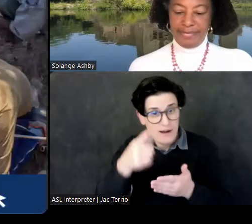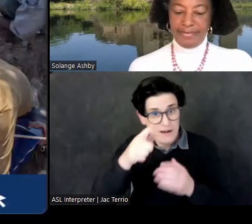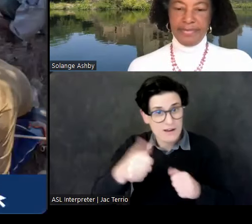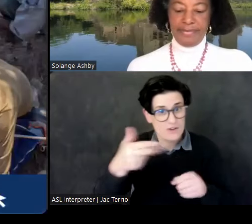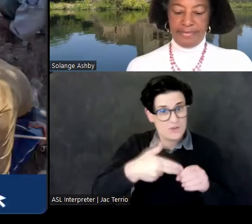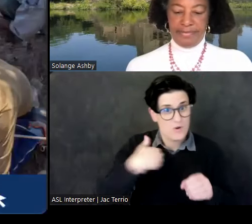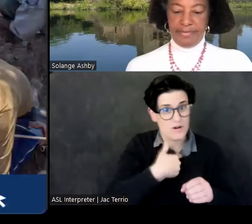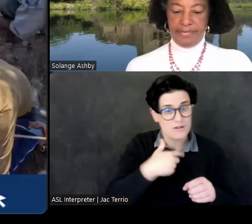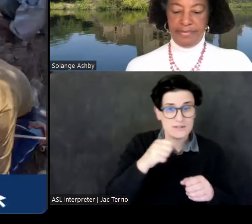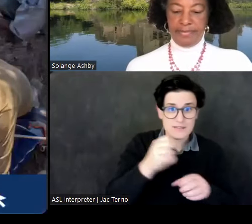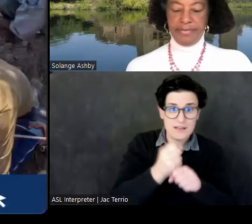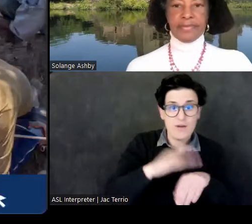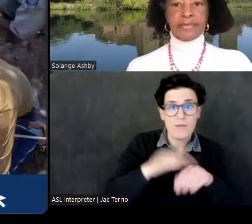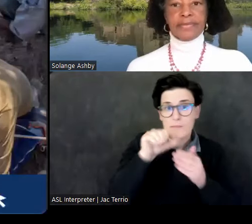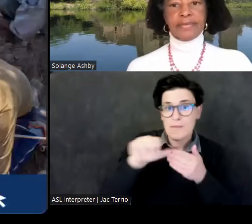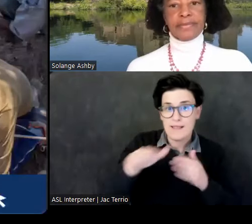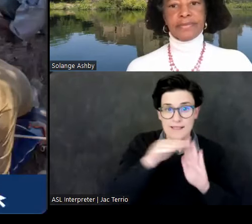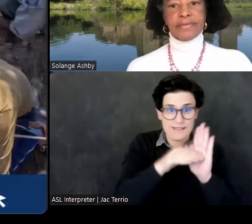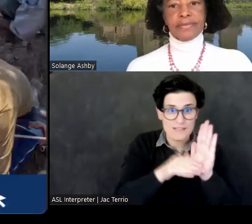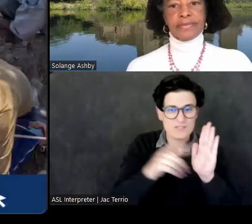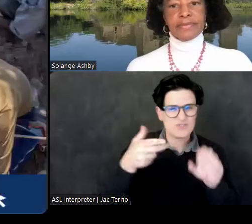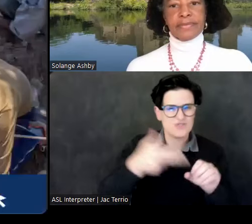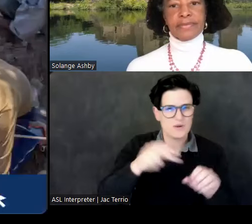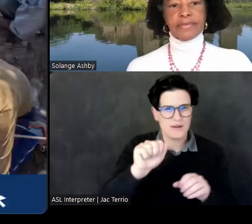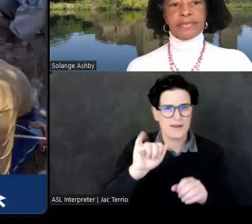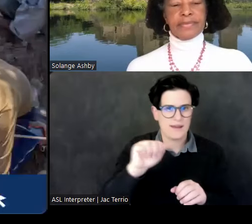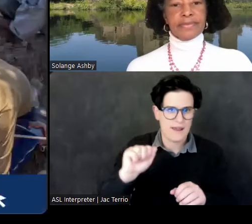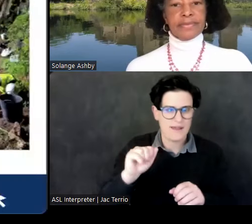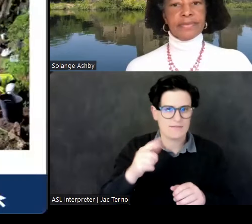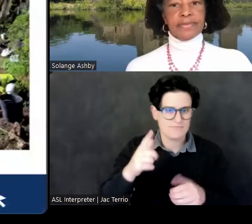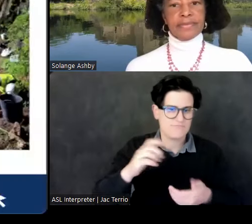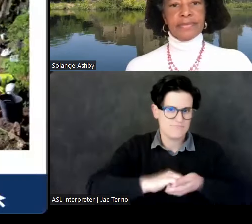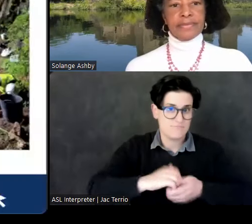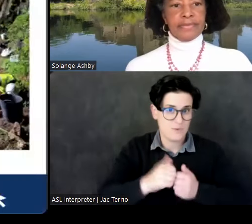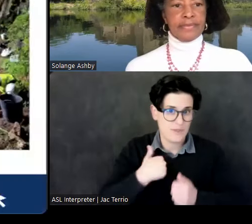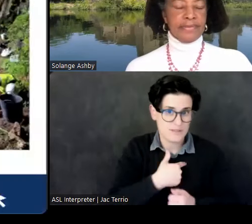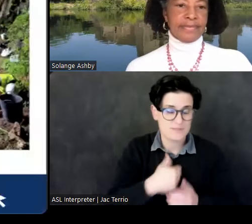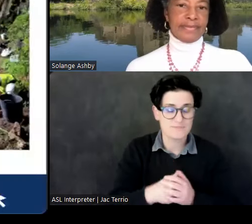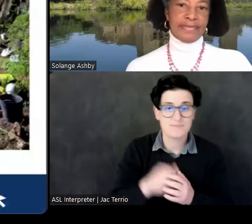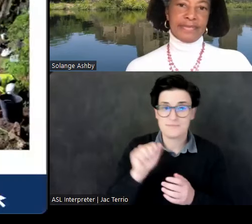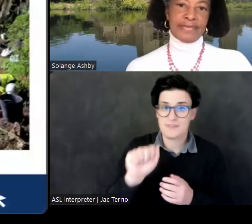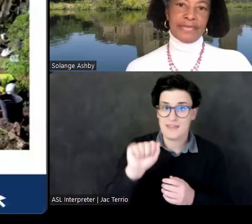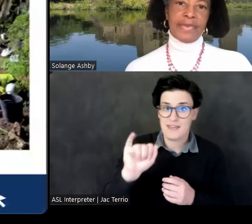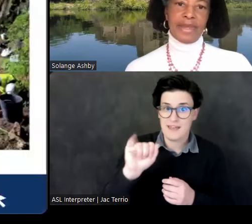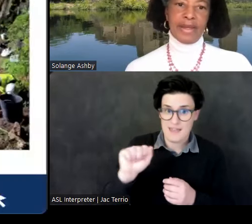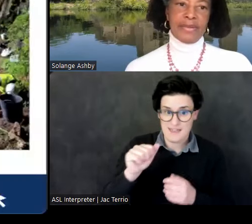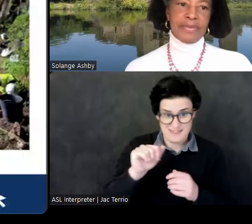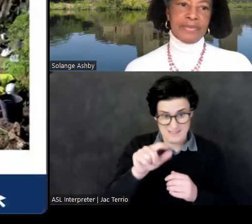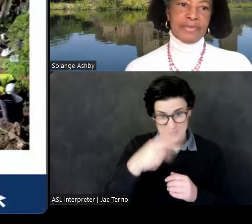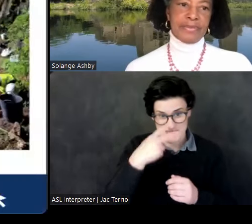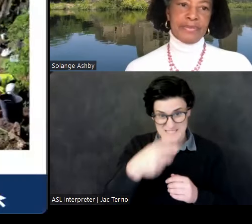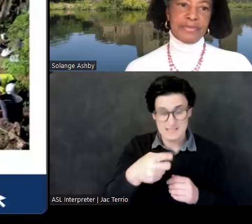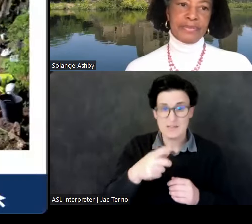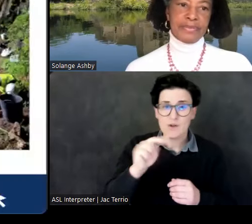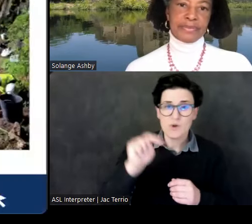on our mailing list by joining the AIA and affiliating with us. The AIA, as the slides show, is North America's